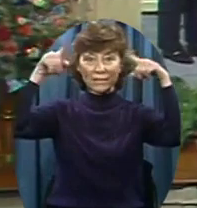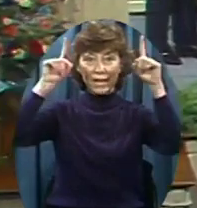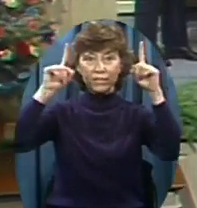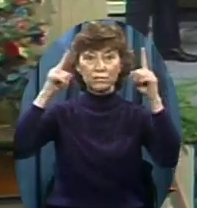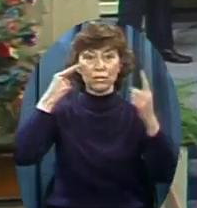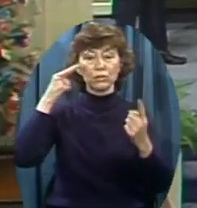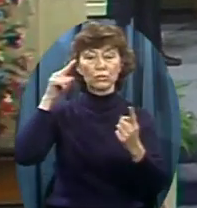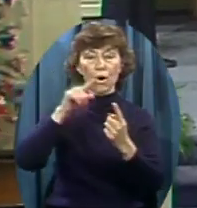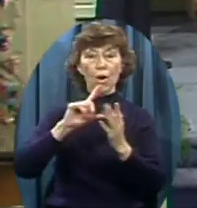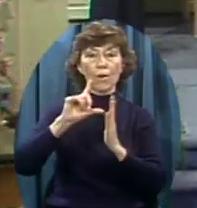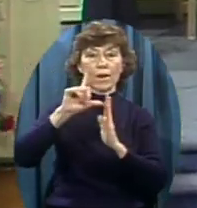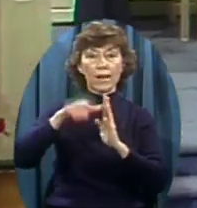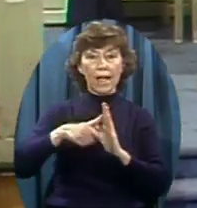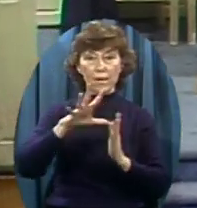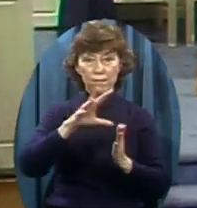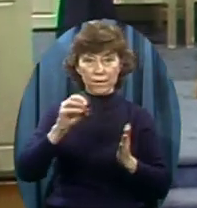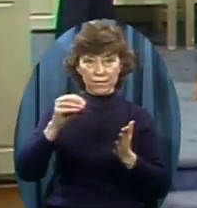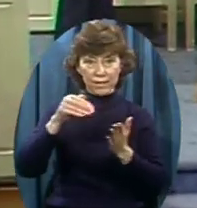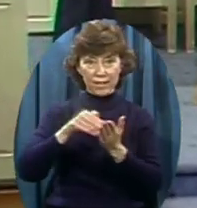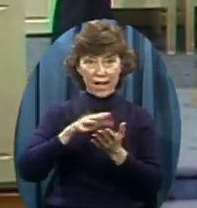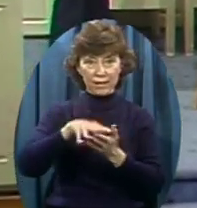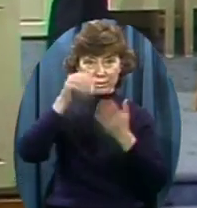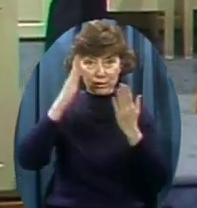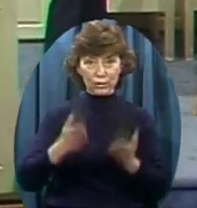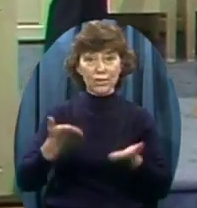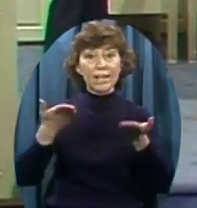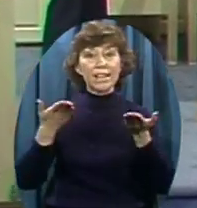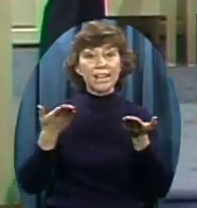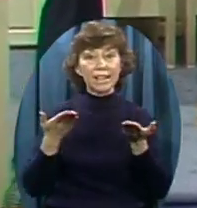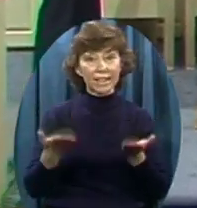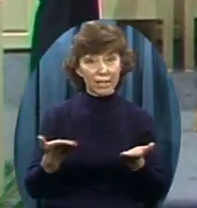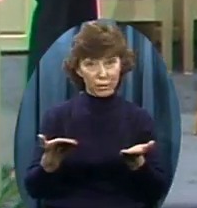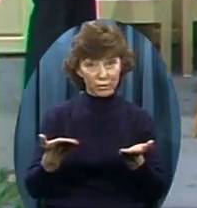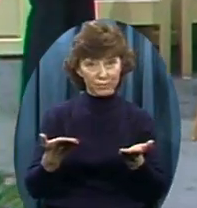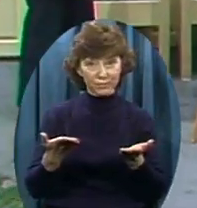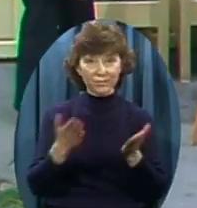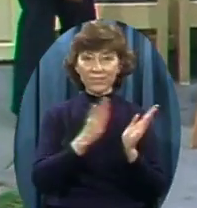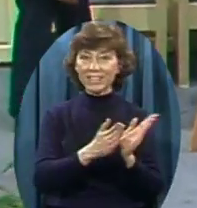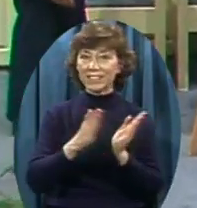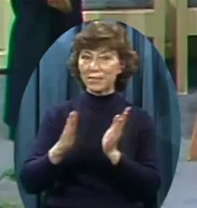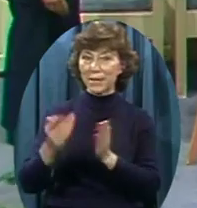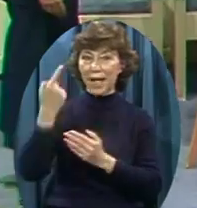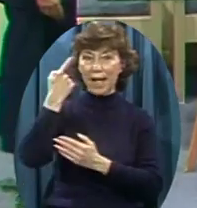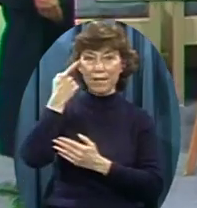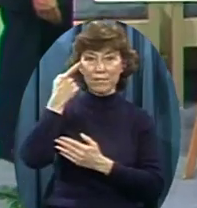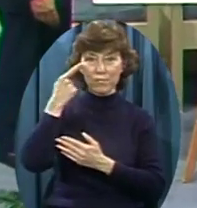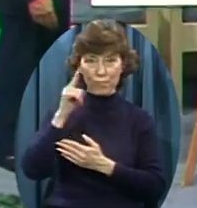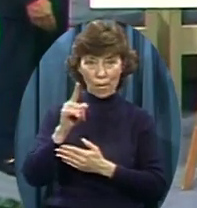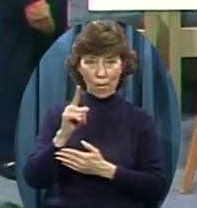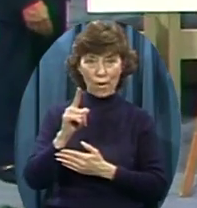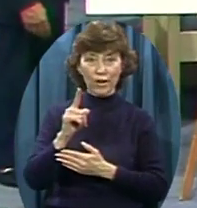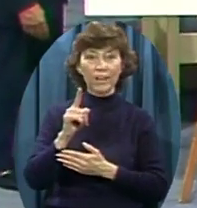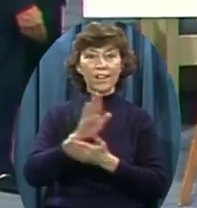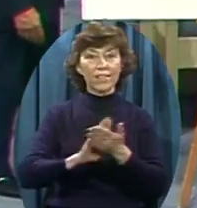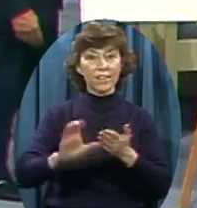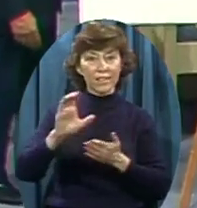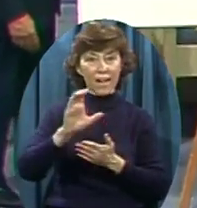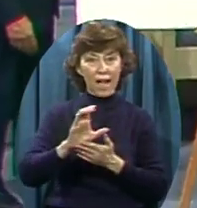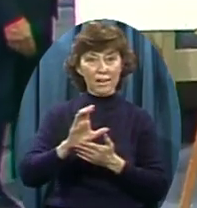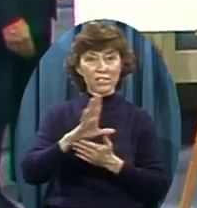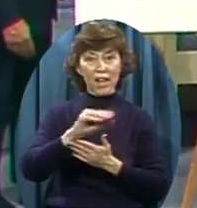Liberty Mountain A part of it And the present campus That now exists On Liberty Mountain Everything in blue